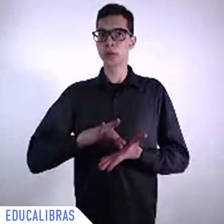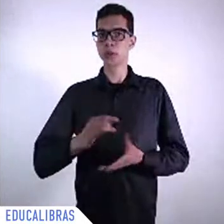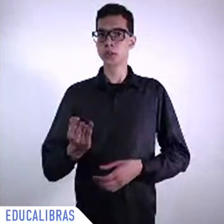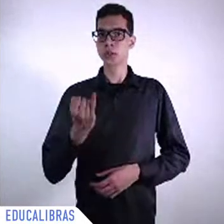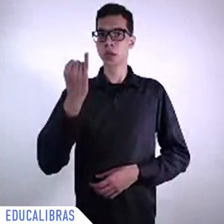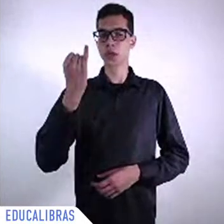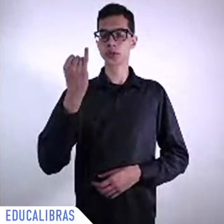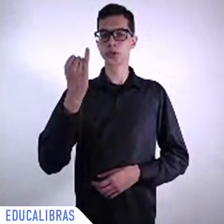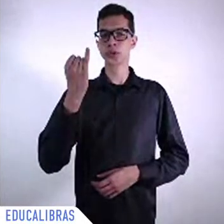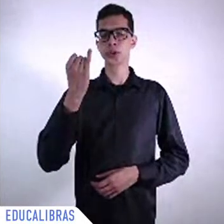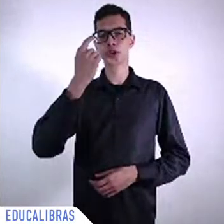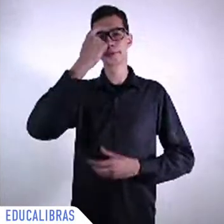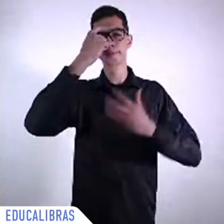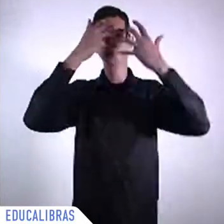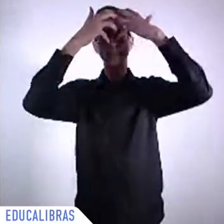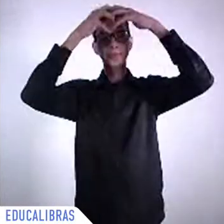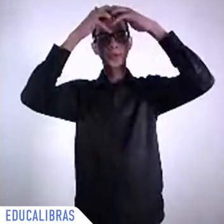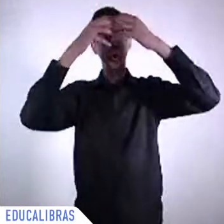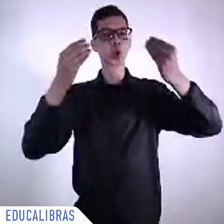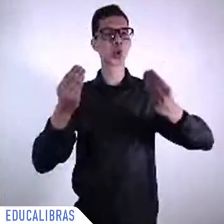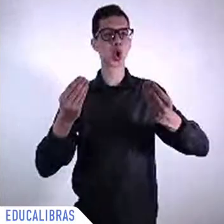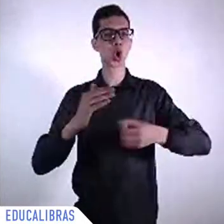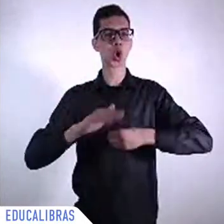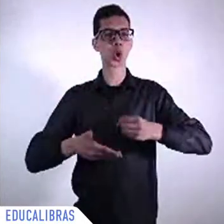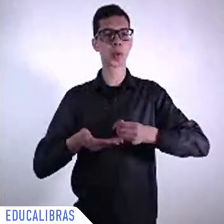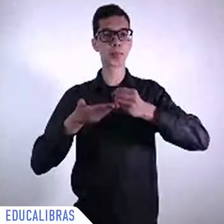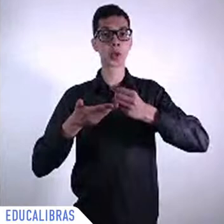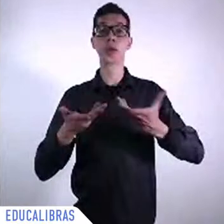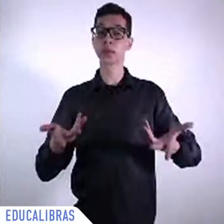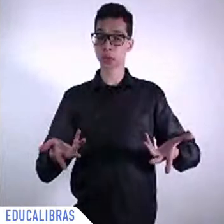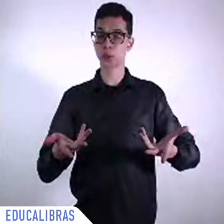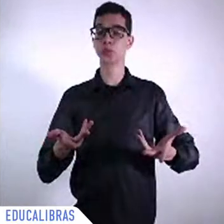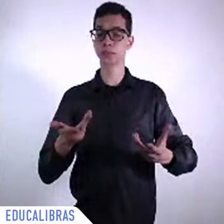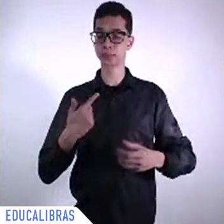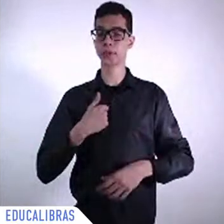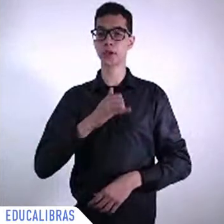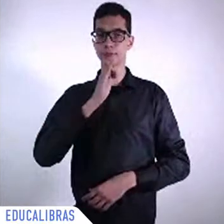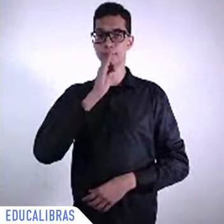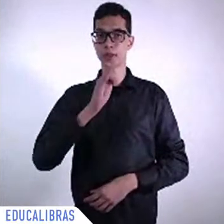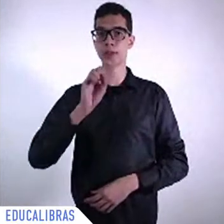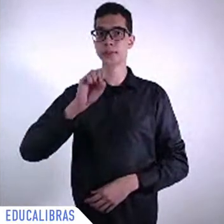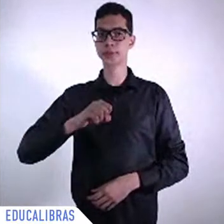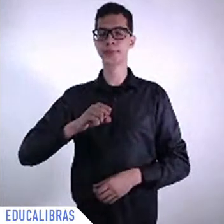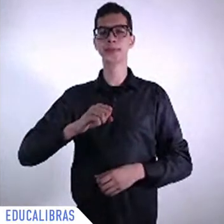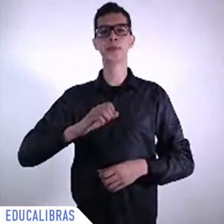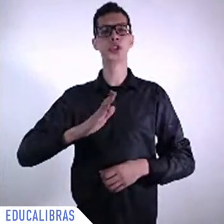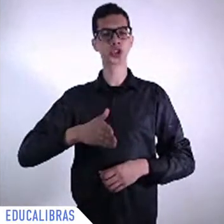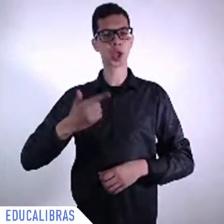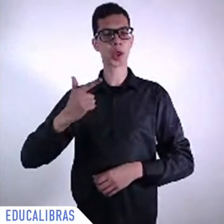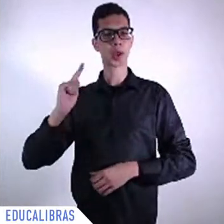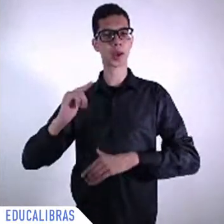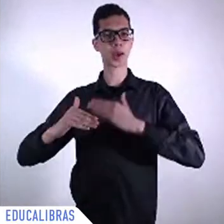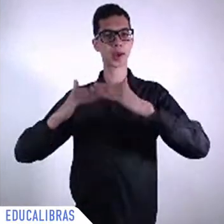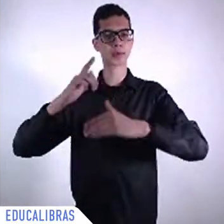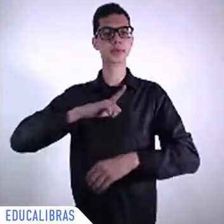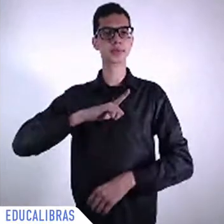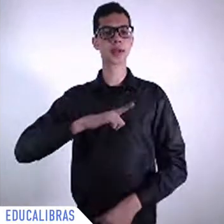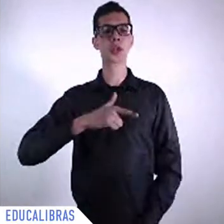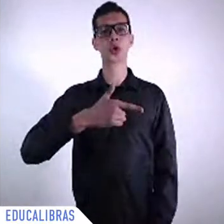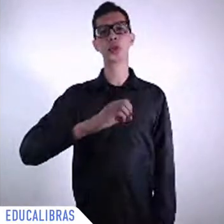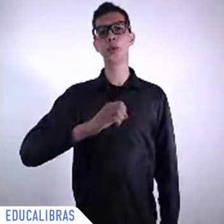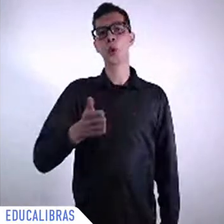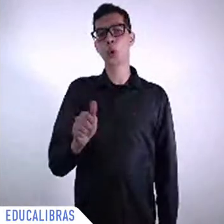some other developments and we came in 2012 to the Rio Plus 20 Conference and me personally, I